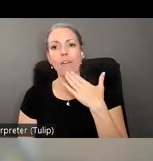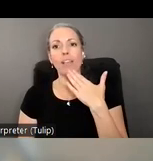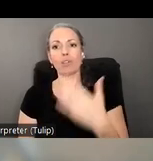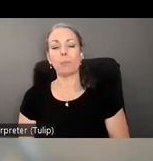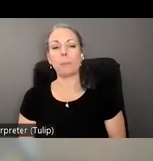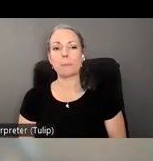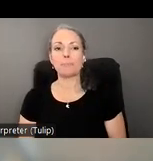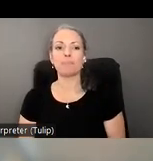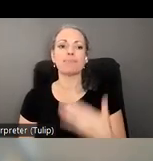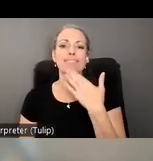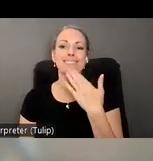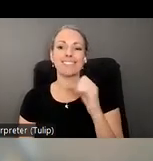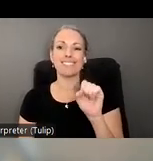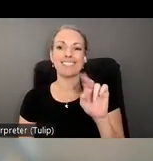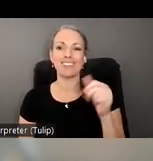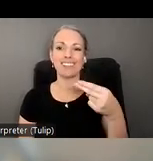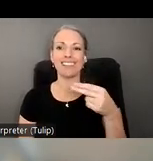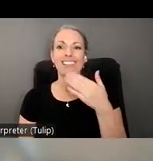thank you sarah thank you jim